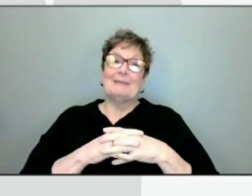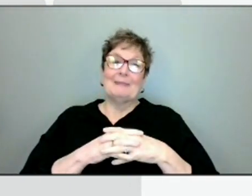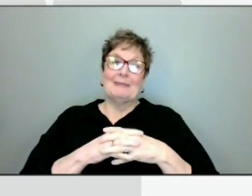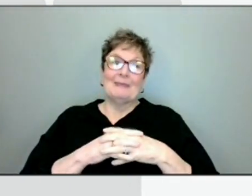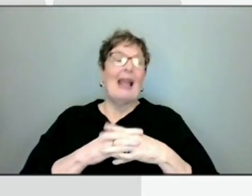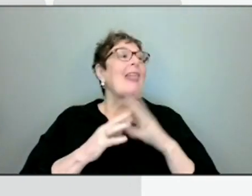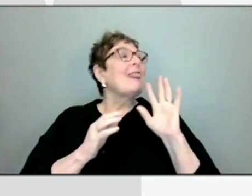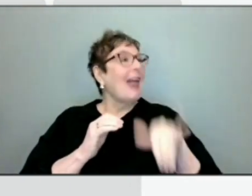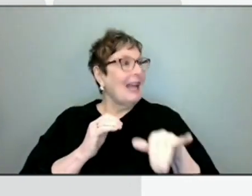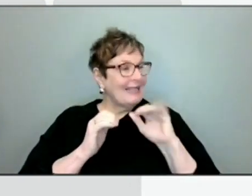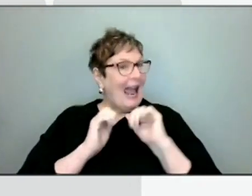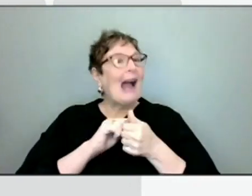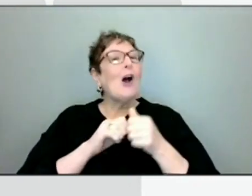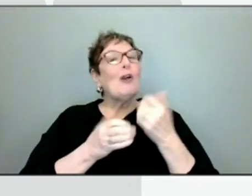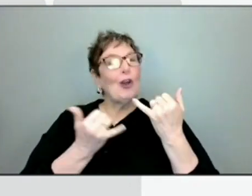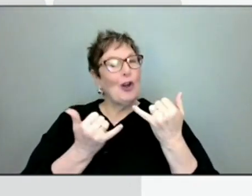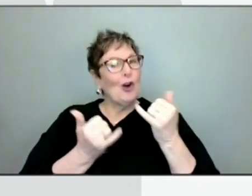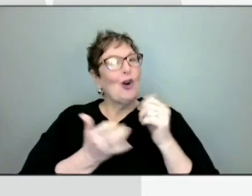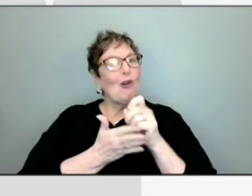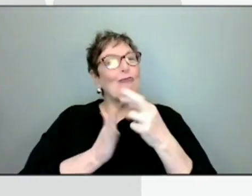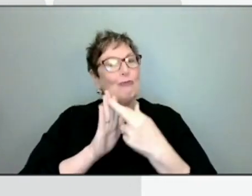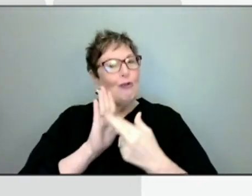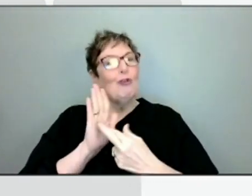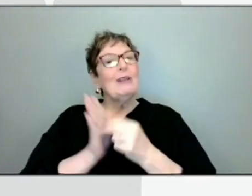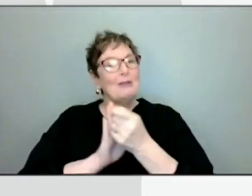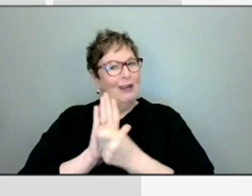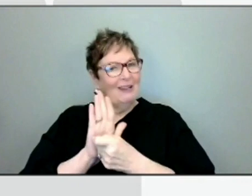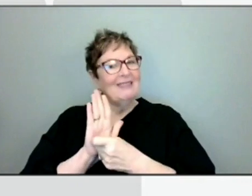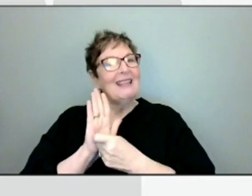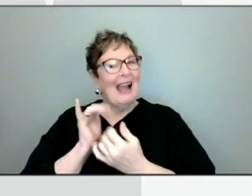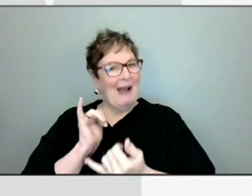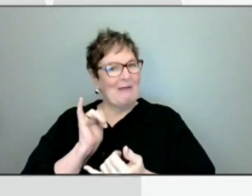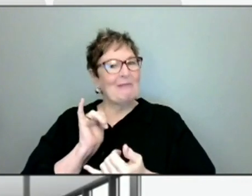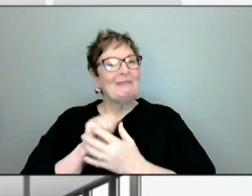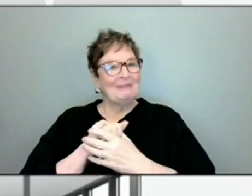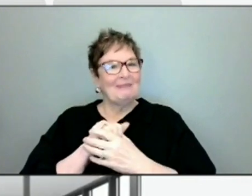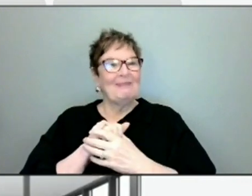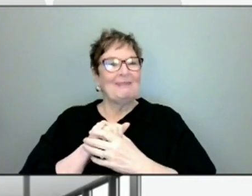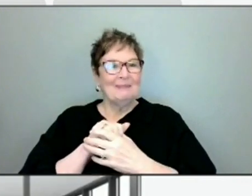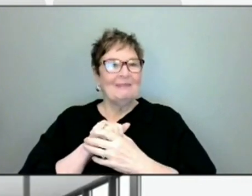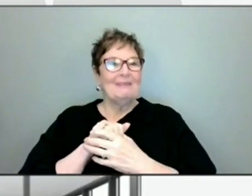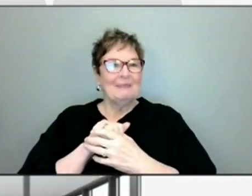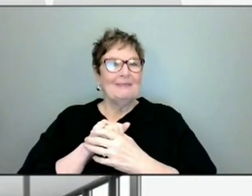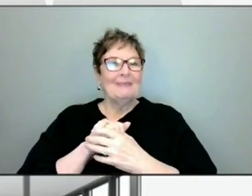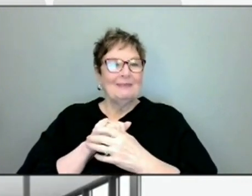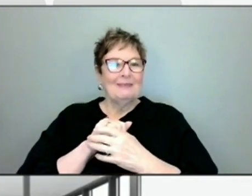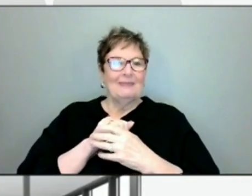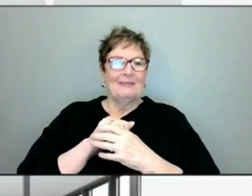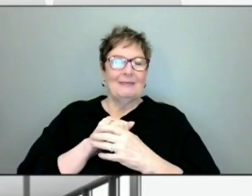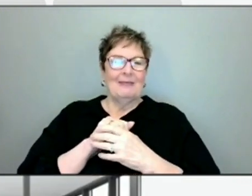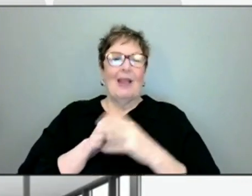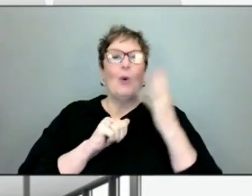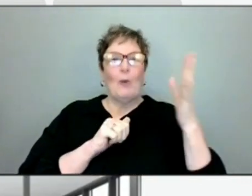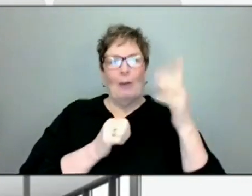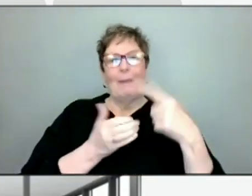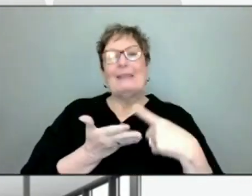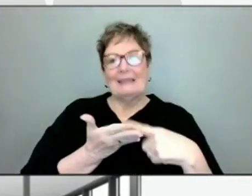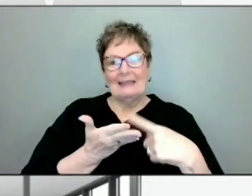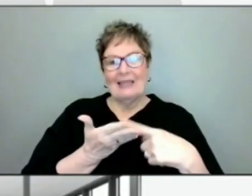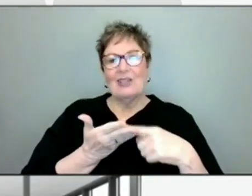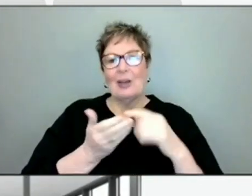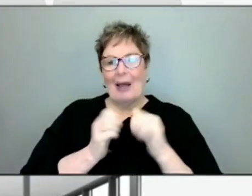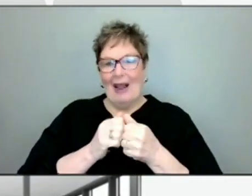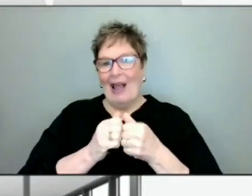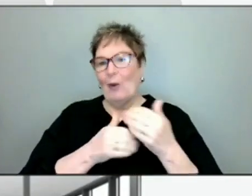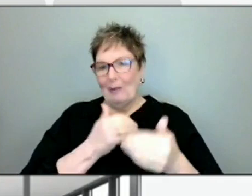That's the way the current rule is written, yes. There will be discussion about how we